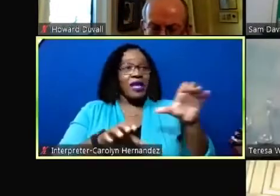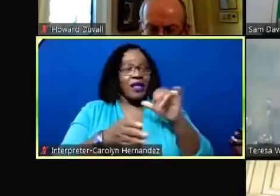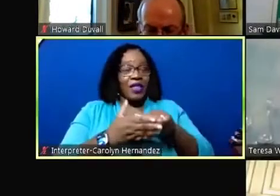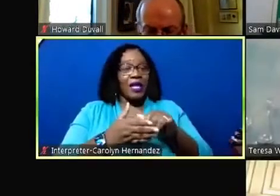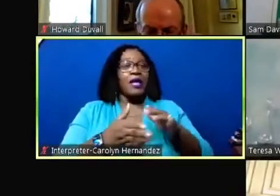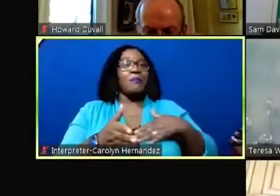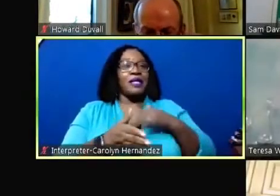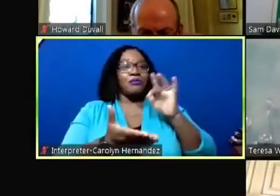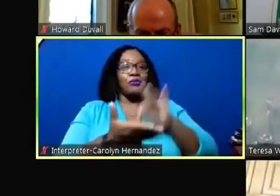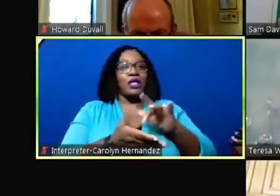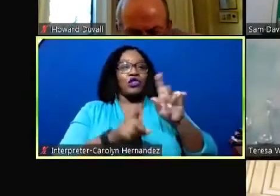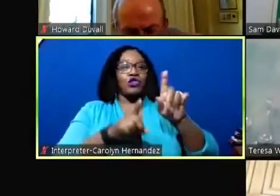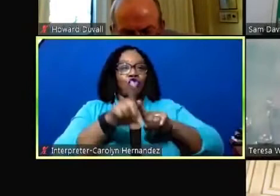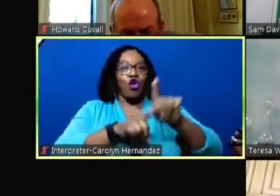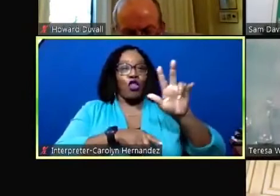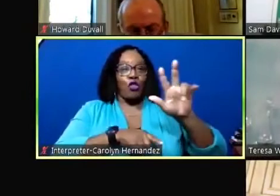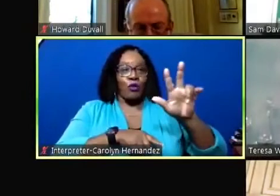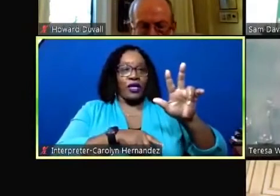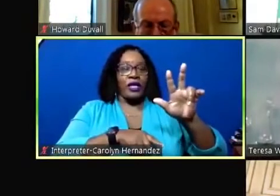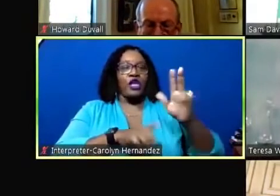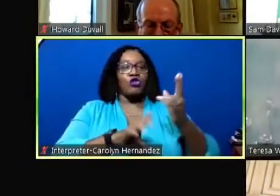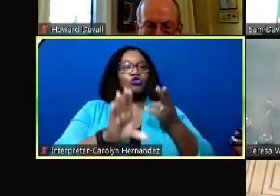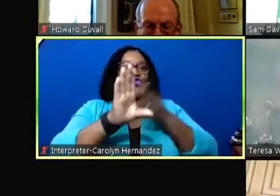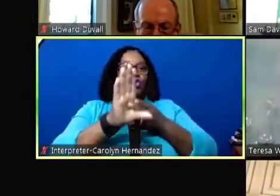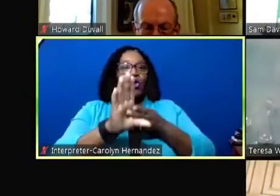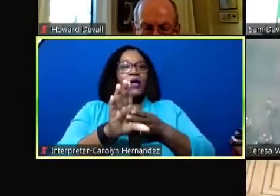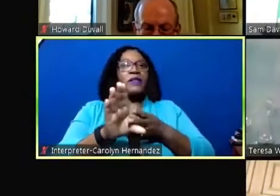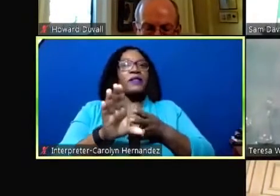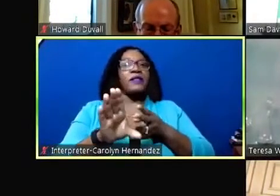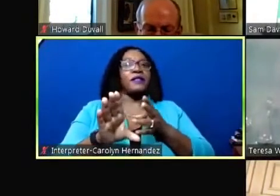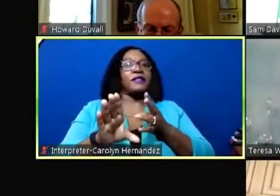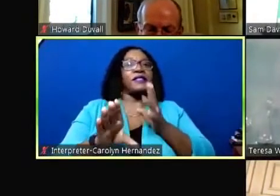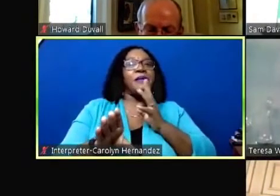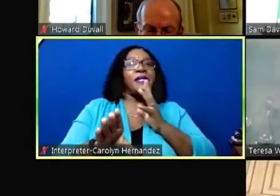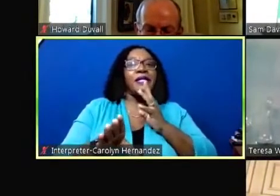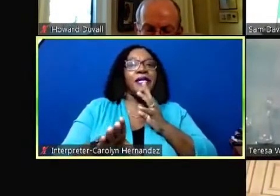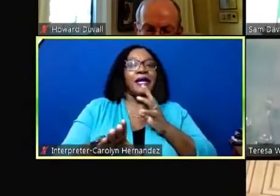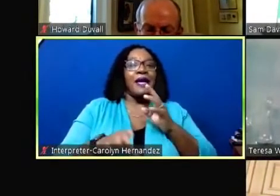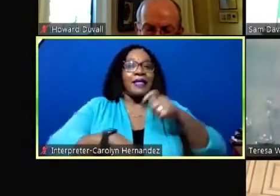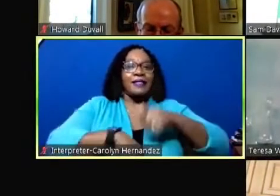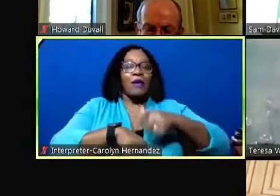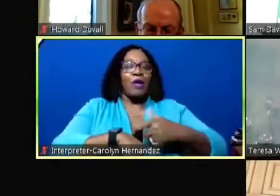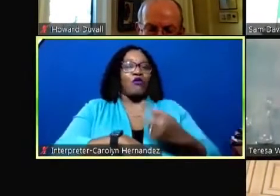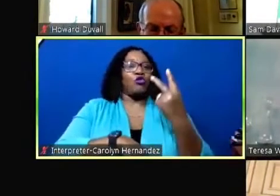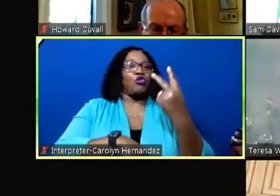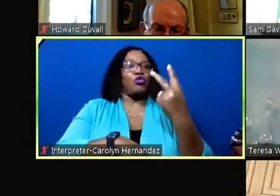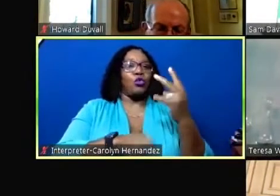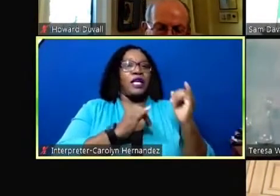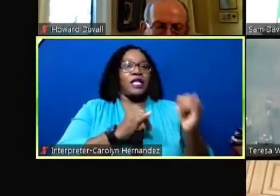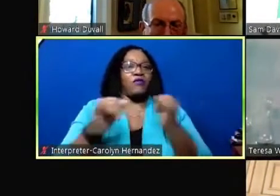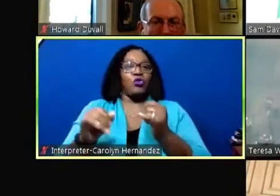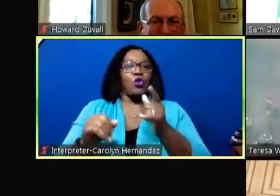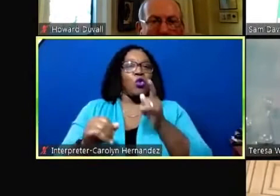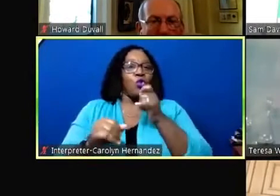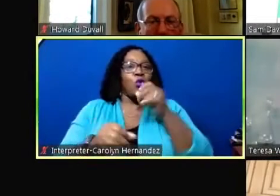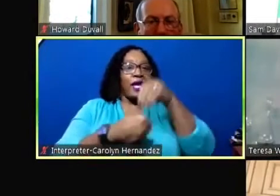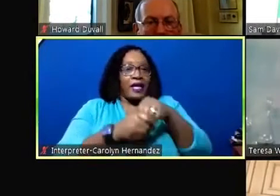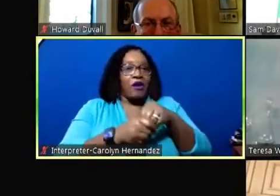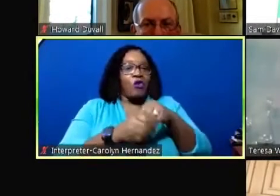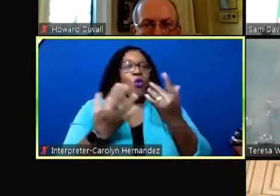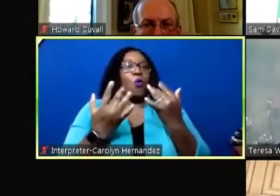please press star 3 to join the speaker queue at this time we have two individuals who are in the queue